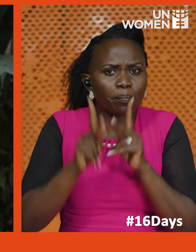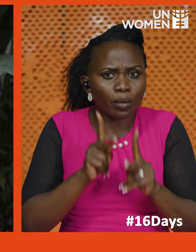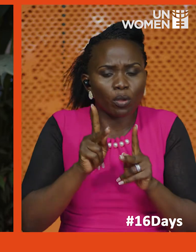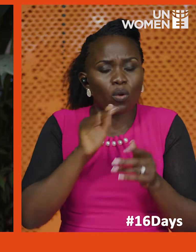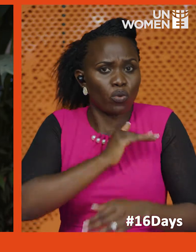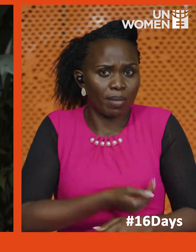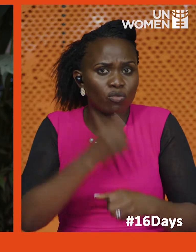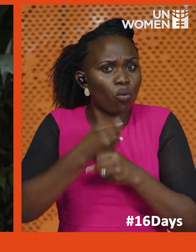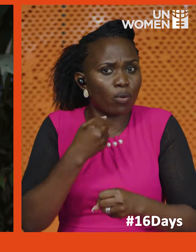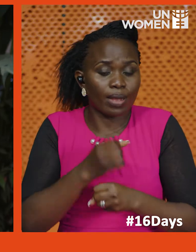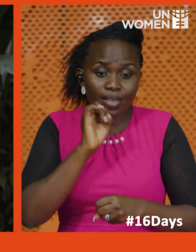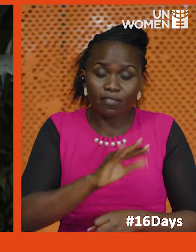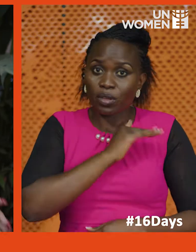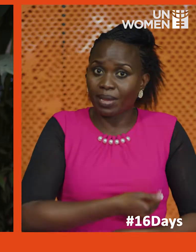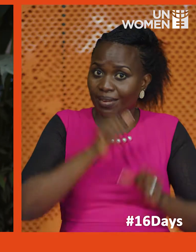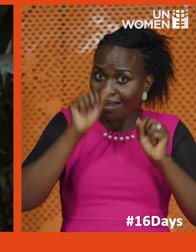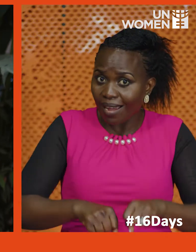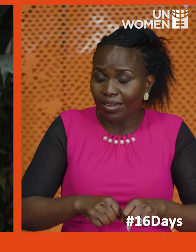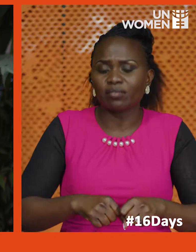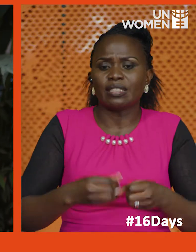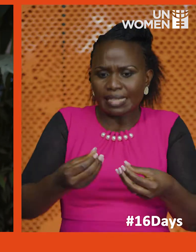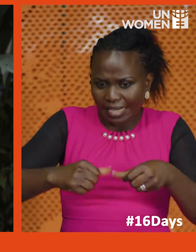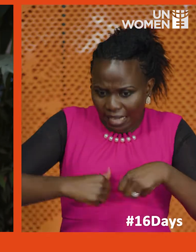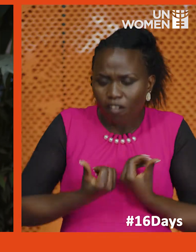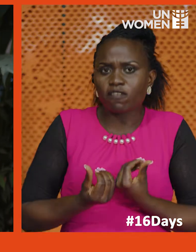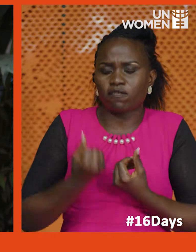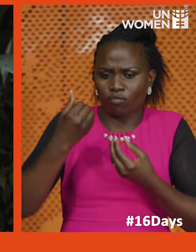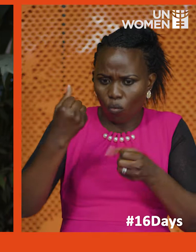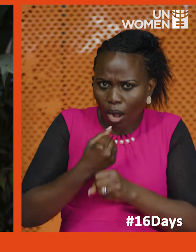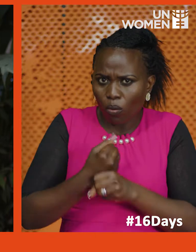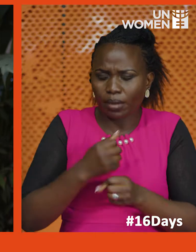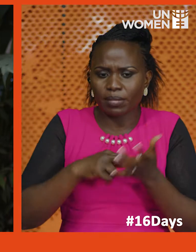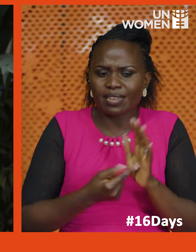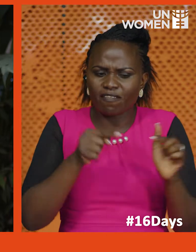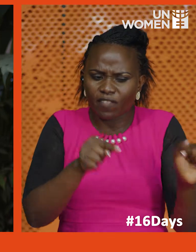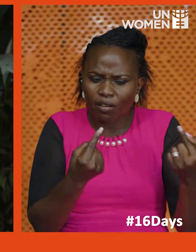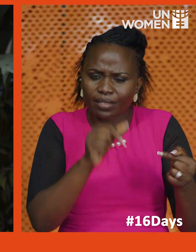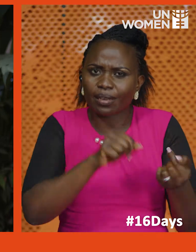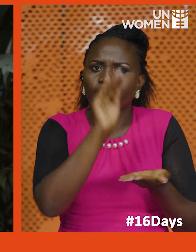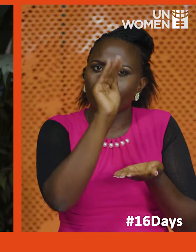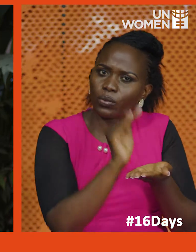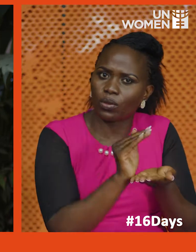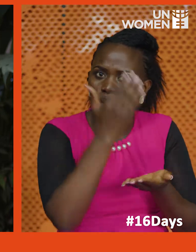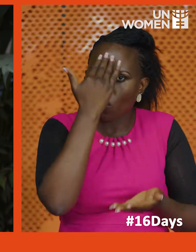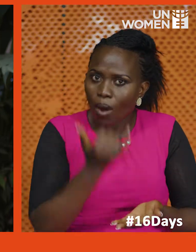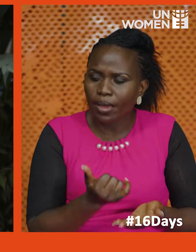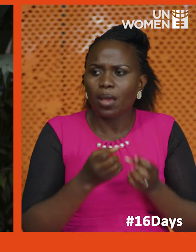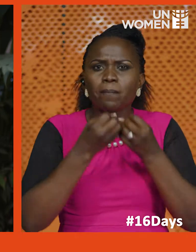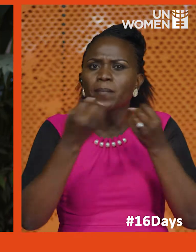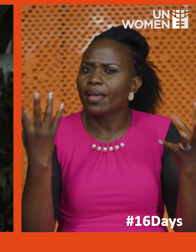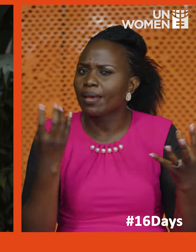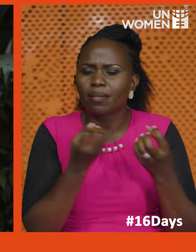Because if women can provide for themselves, this violence issue will go down a little bit. Because the